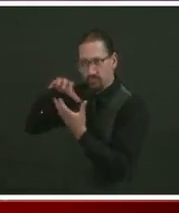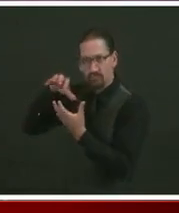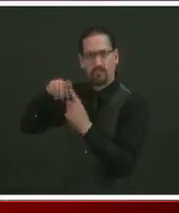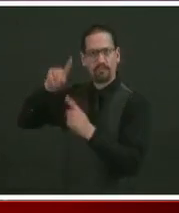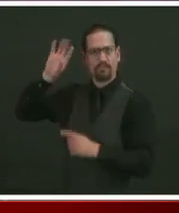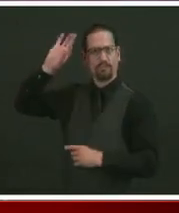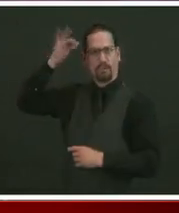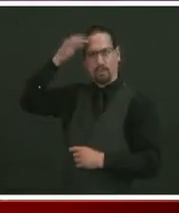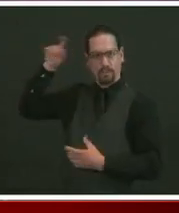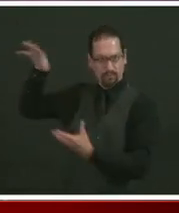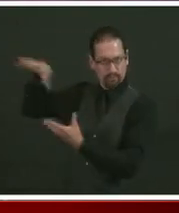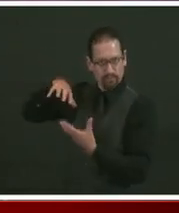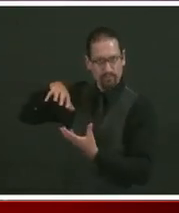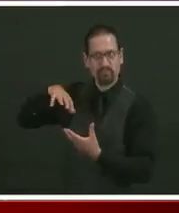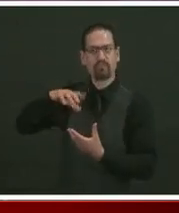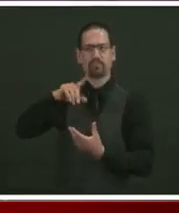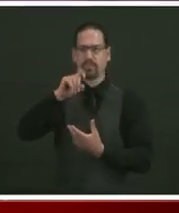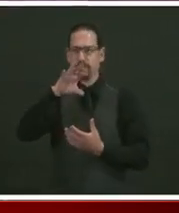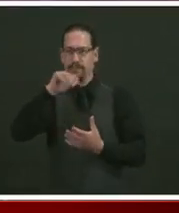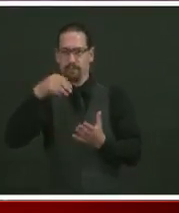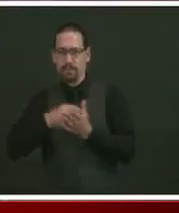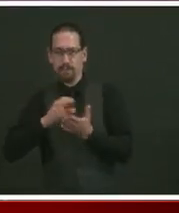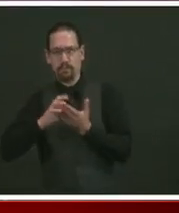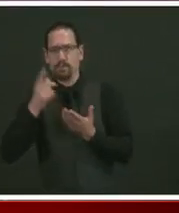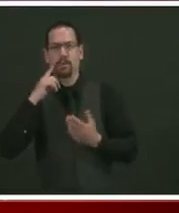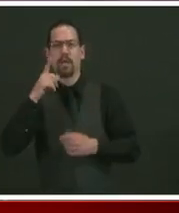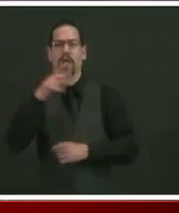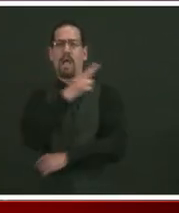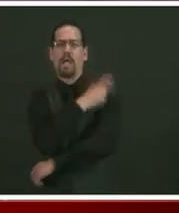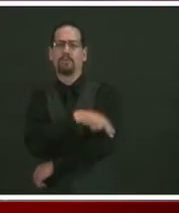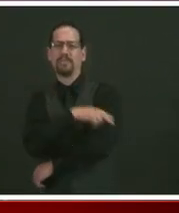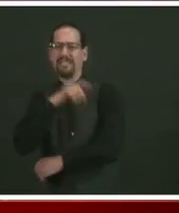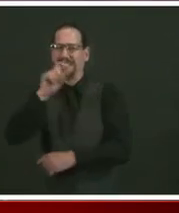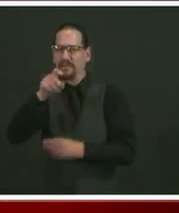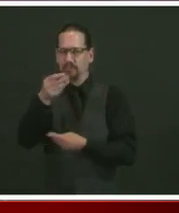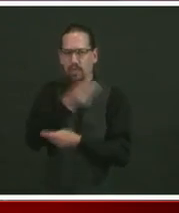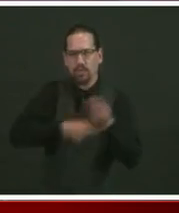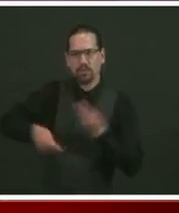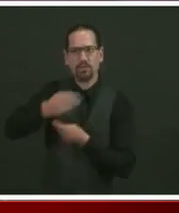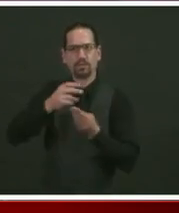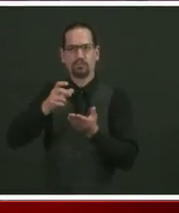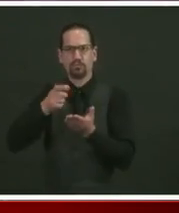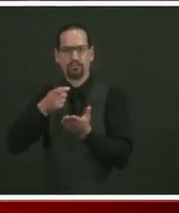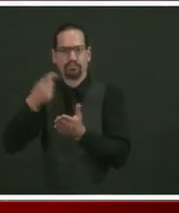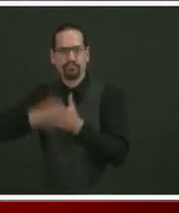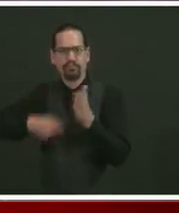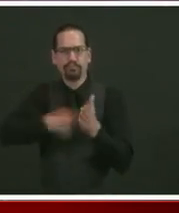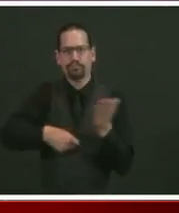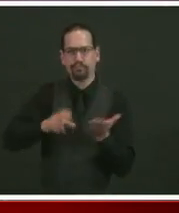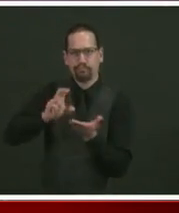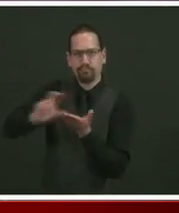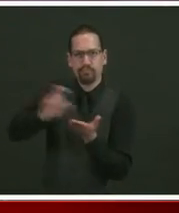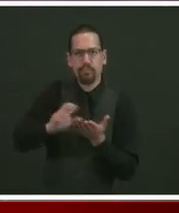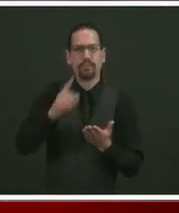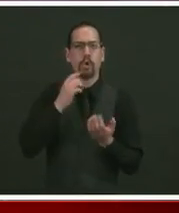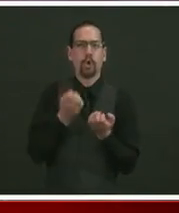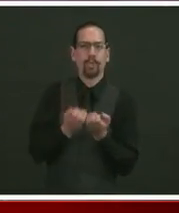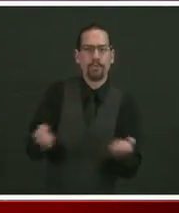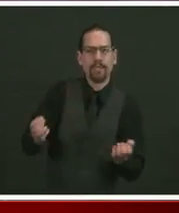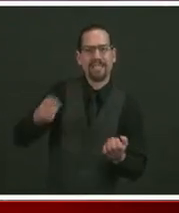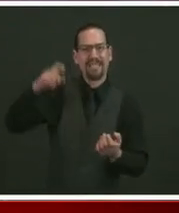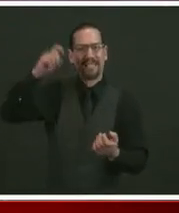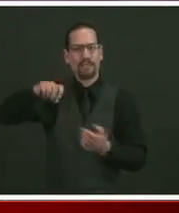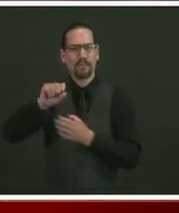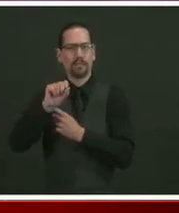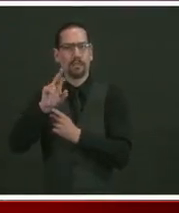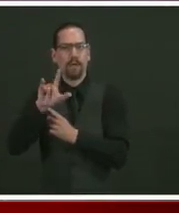federal government to help hospitals offset immediate costs and to prepare for the future. We've